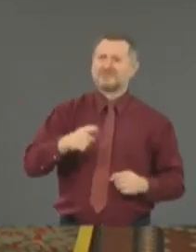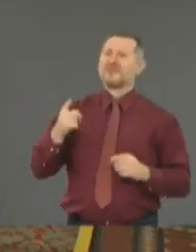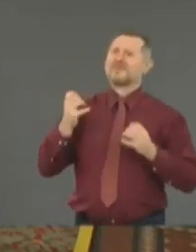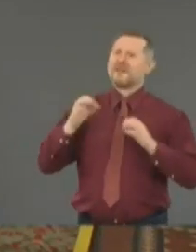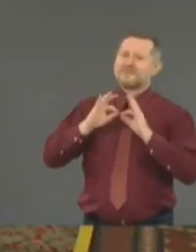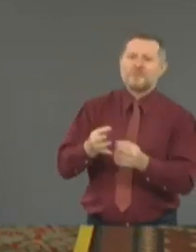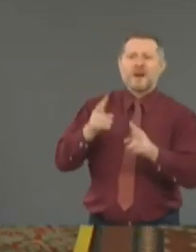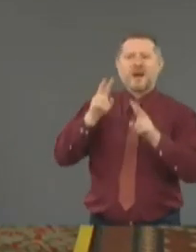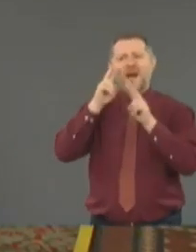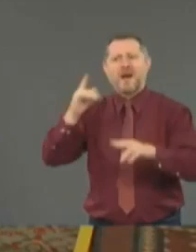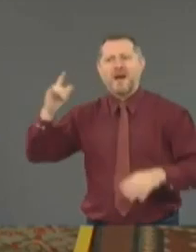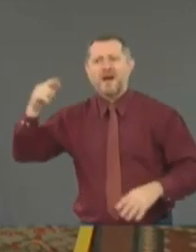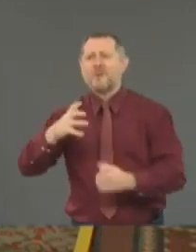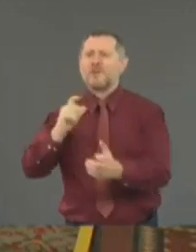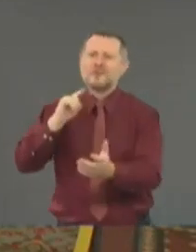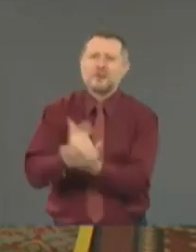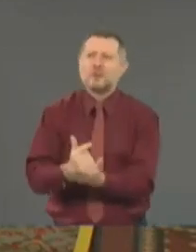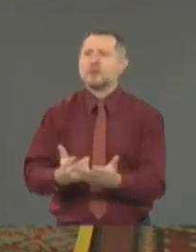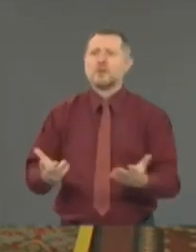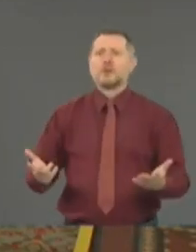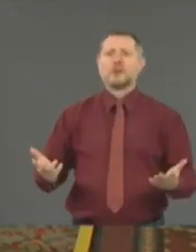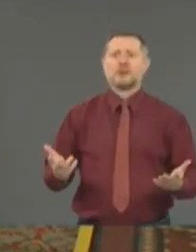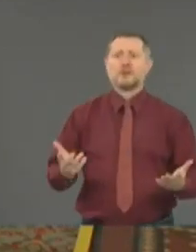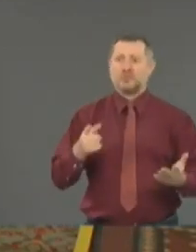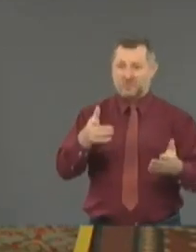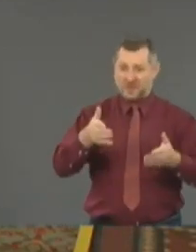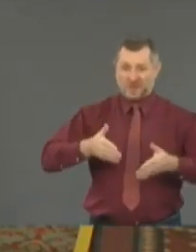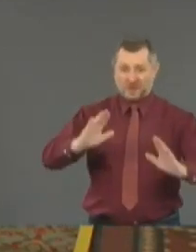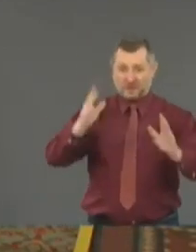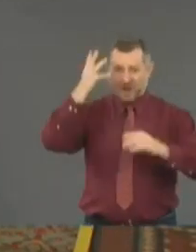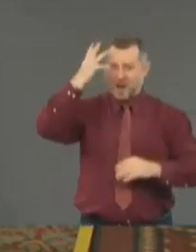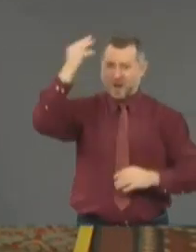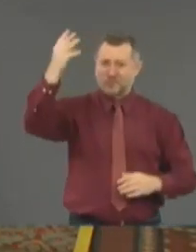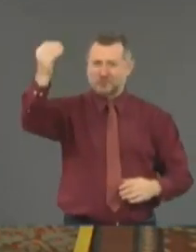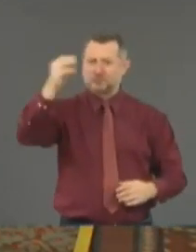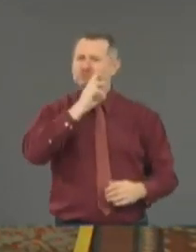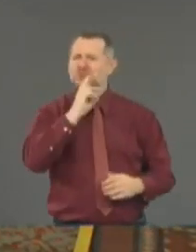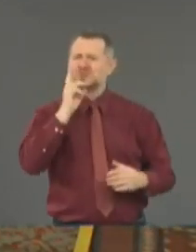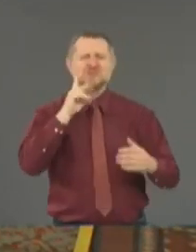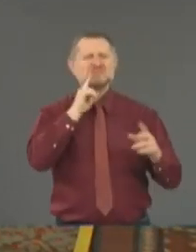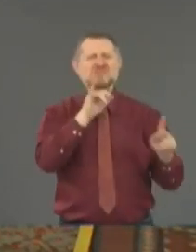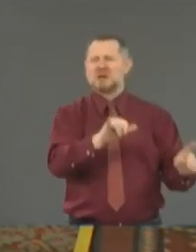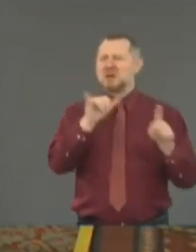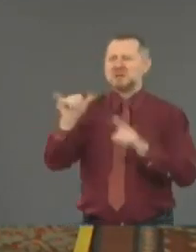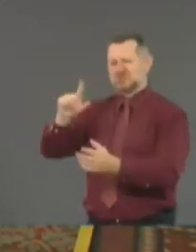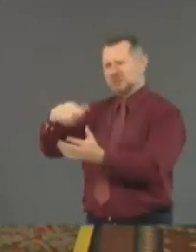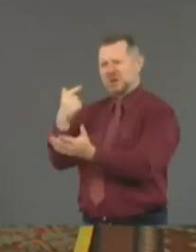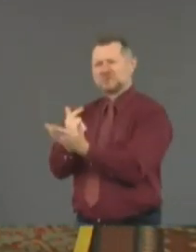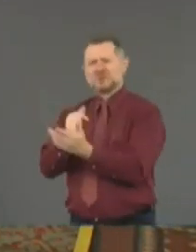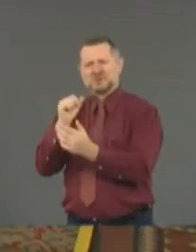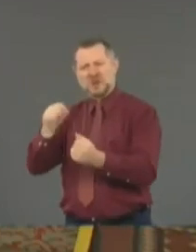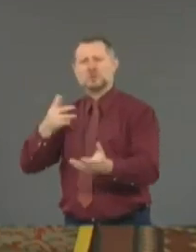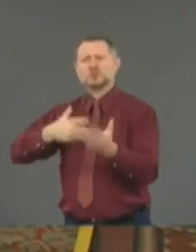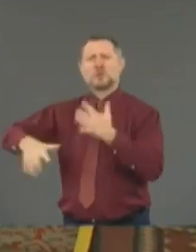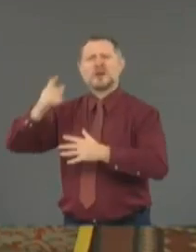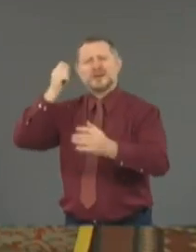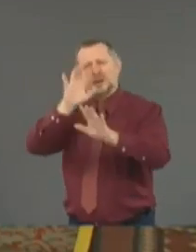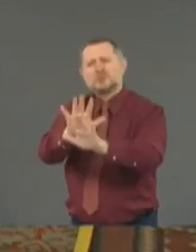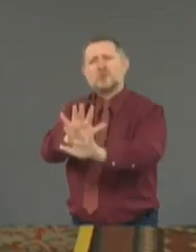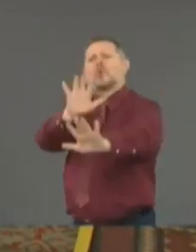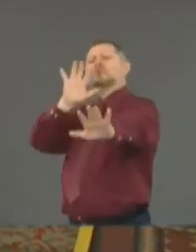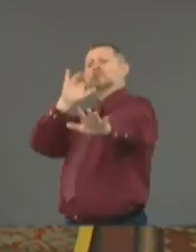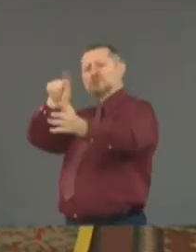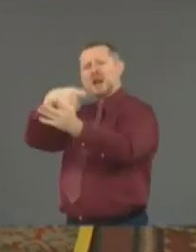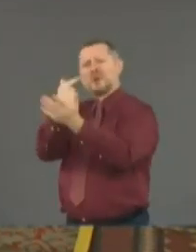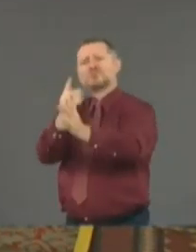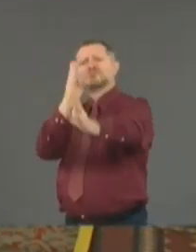dining. So, why not allow high school graduation ceremonies with social distancing and allow these students to have that